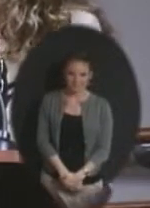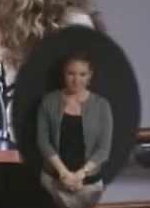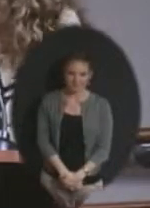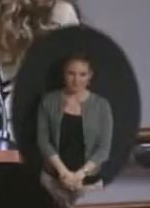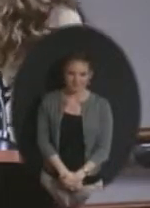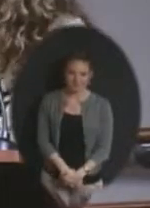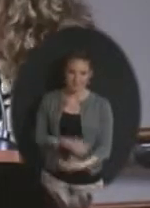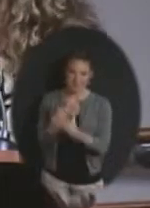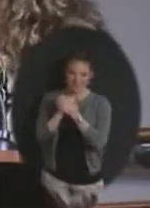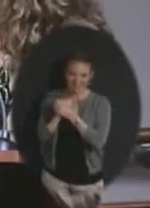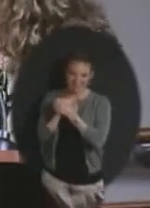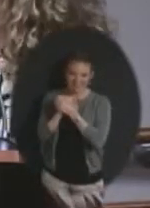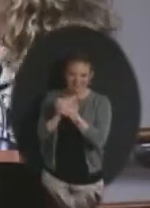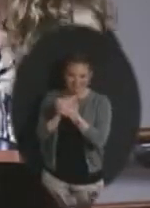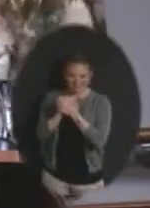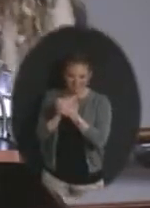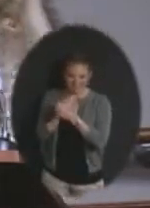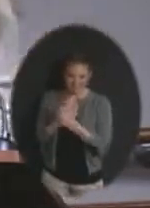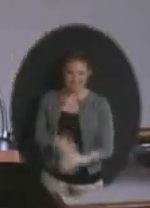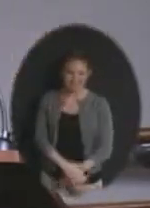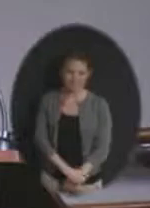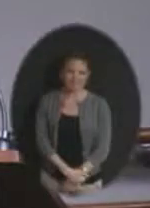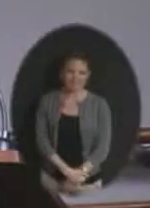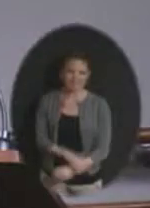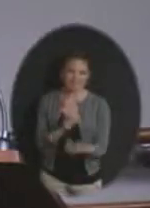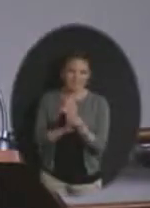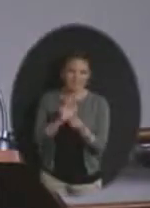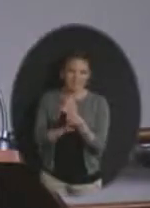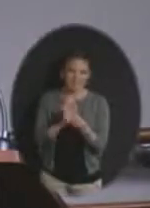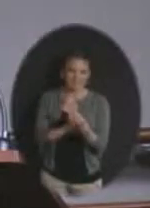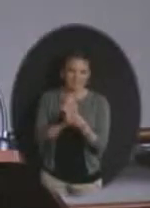And congratulations to each of you. Thank you.